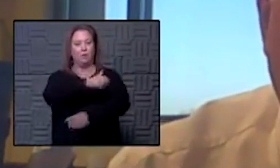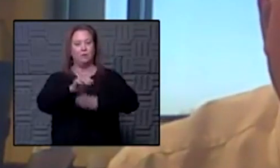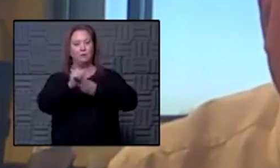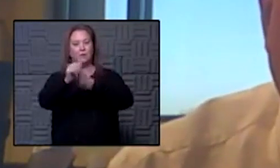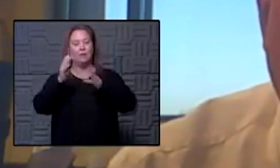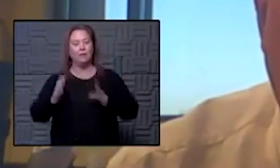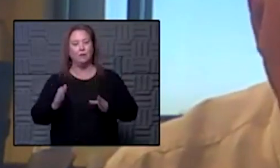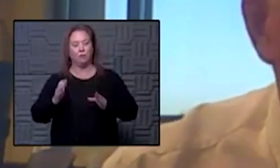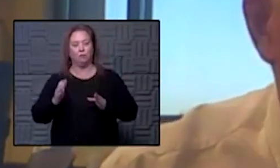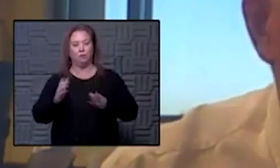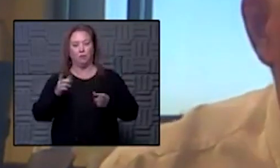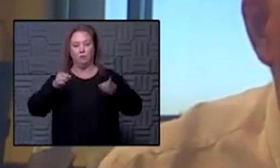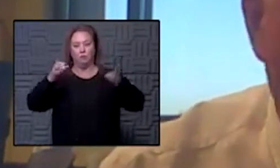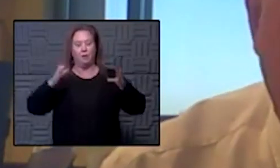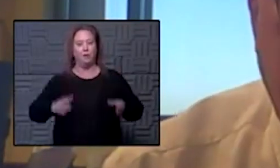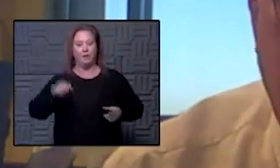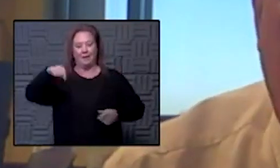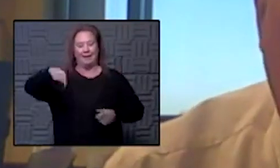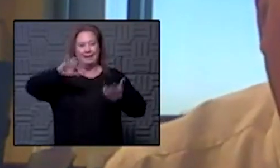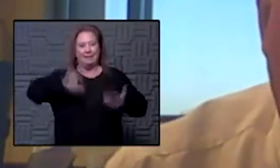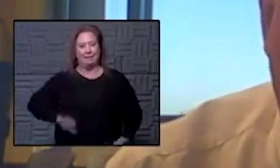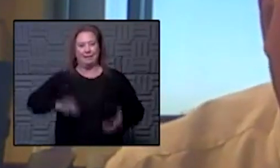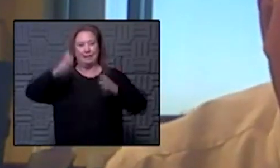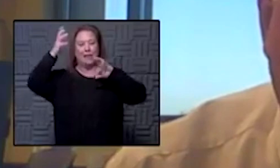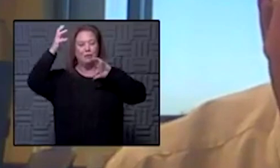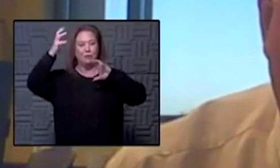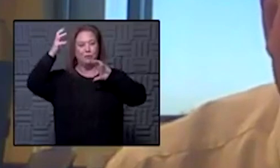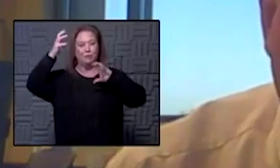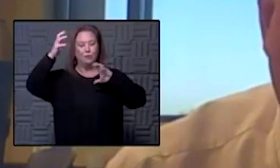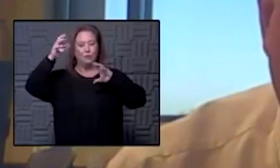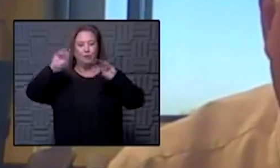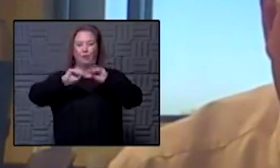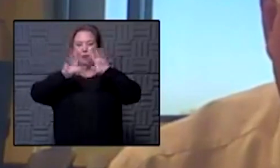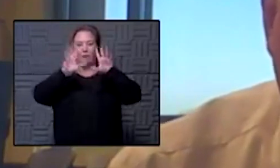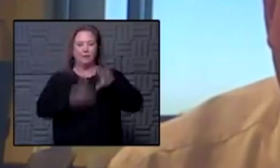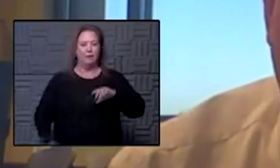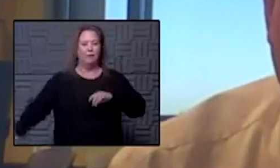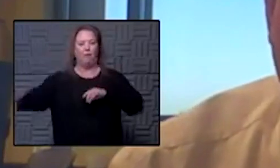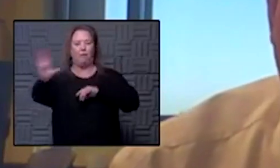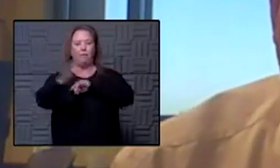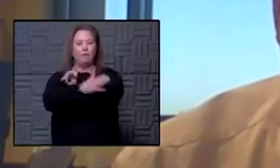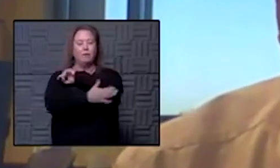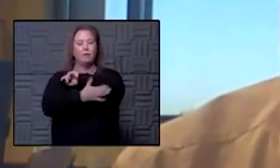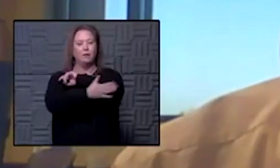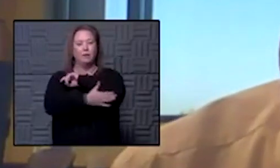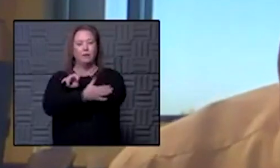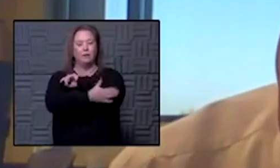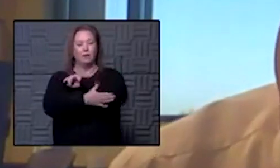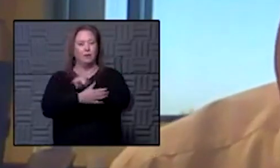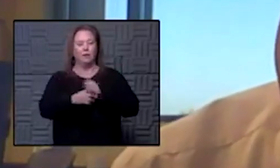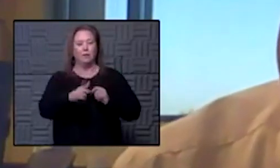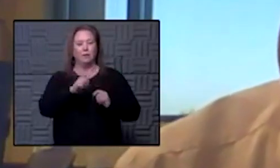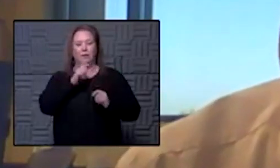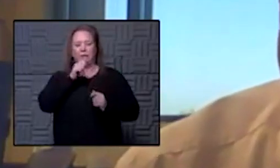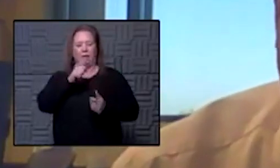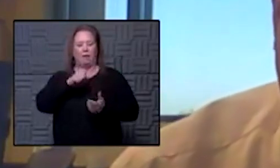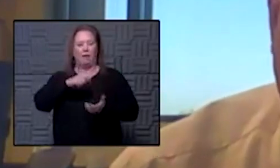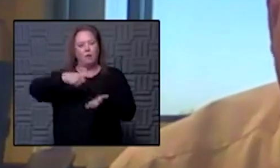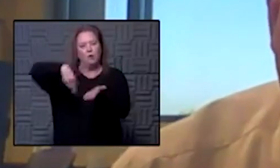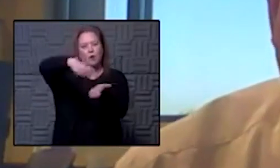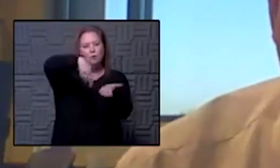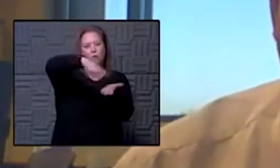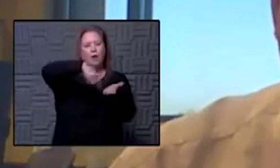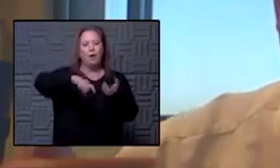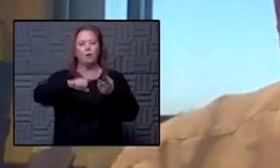this is a disaster obviously across the country and it's not like a tornado or a